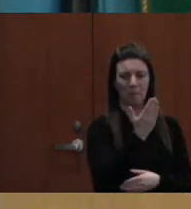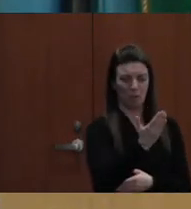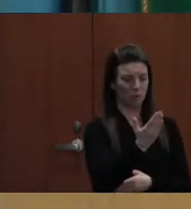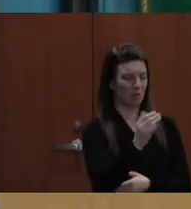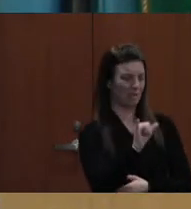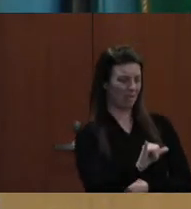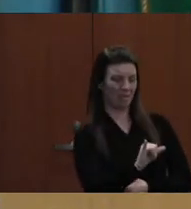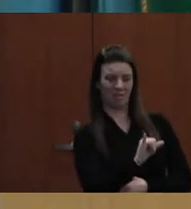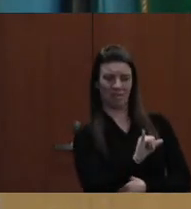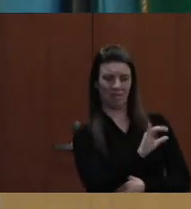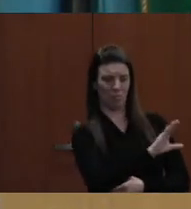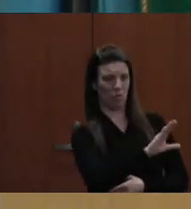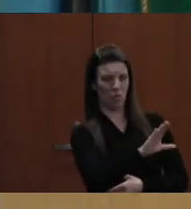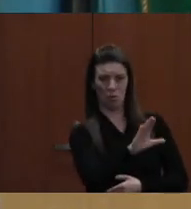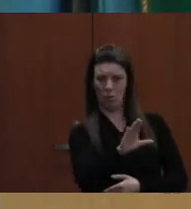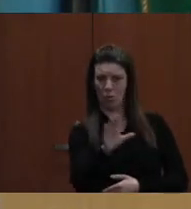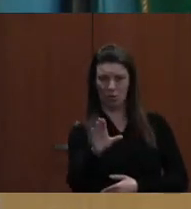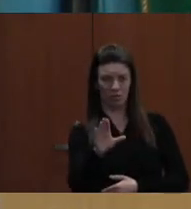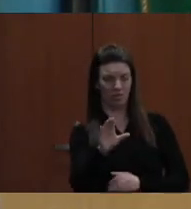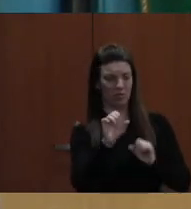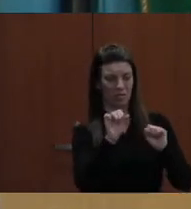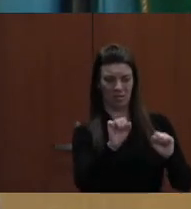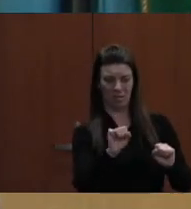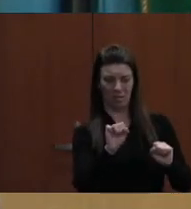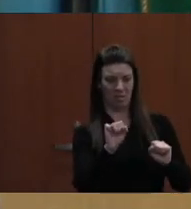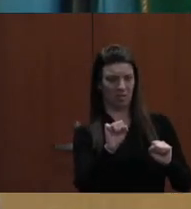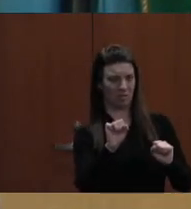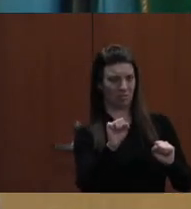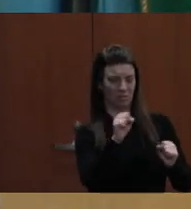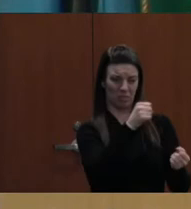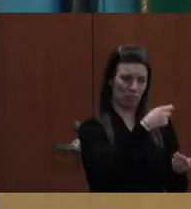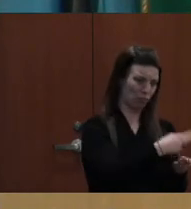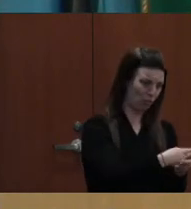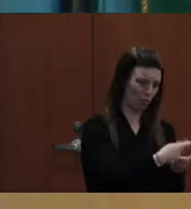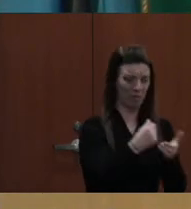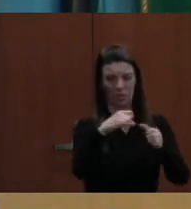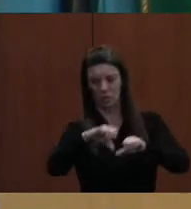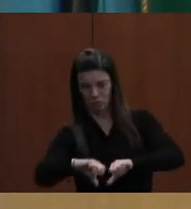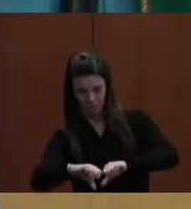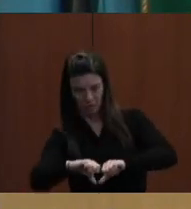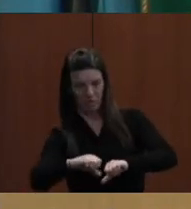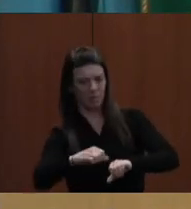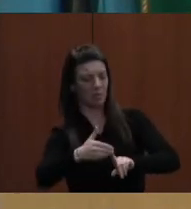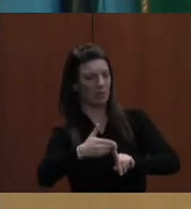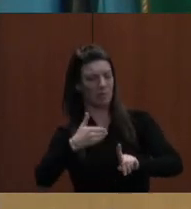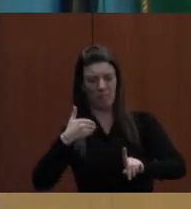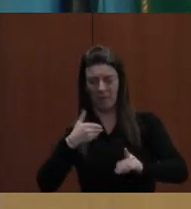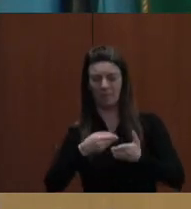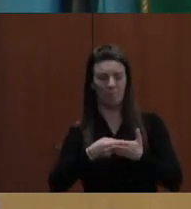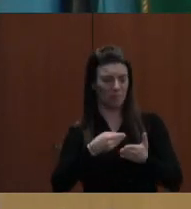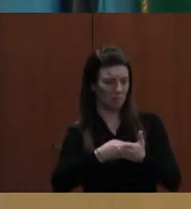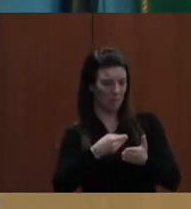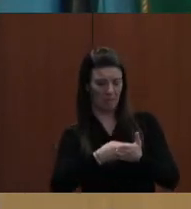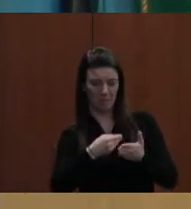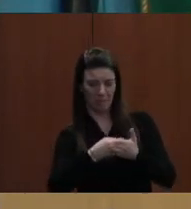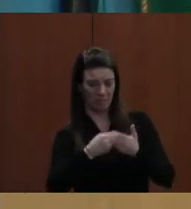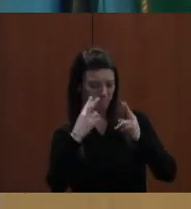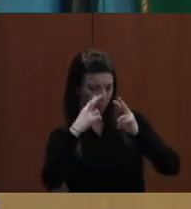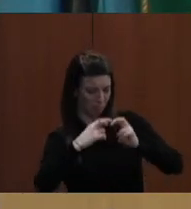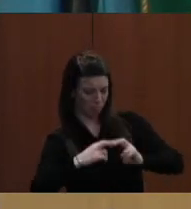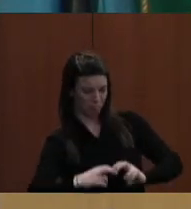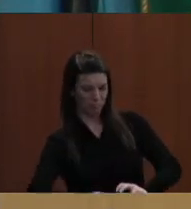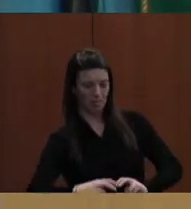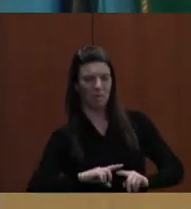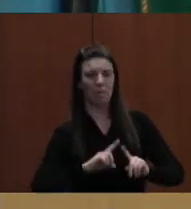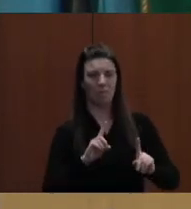look at. You could turn all three of them down except for the pass-through money is probably the only thing we absolutely would have to do. We could just say do